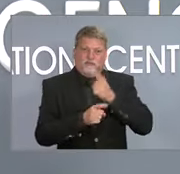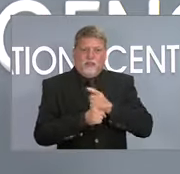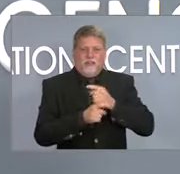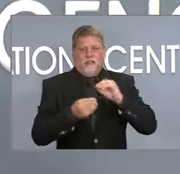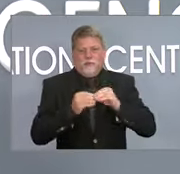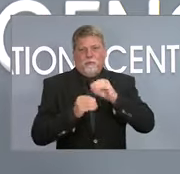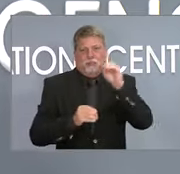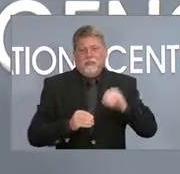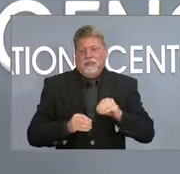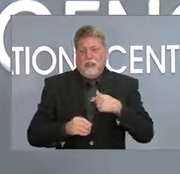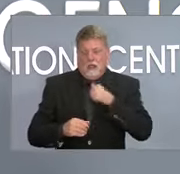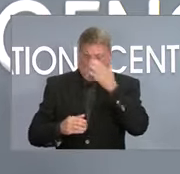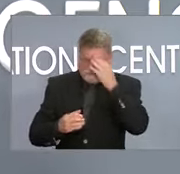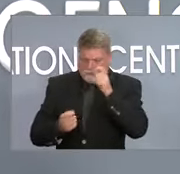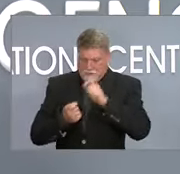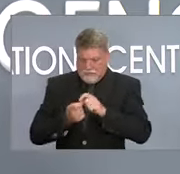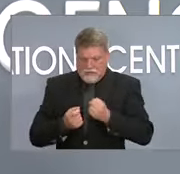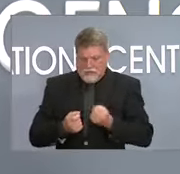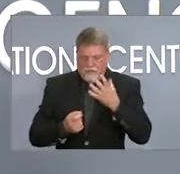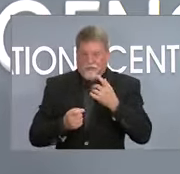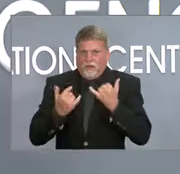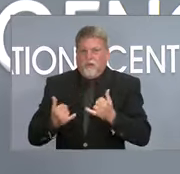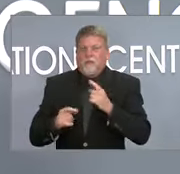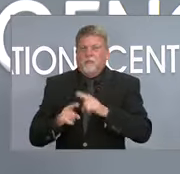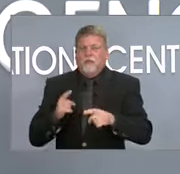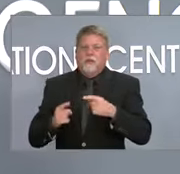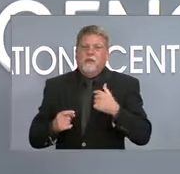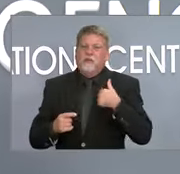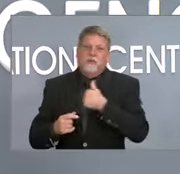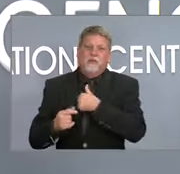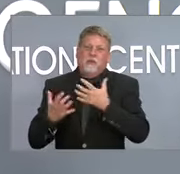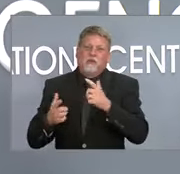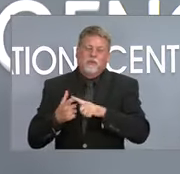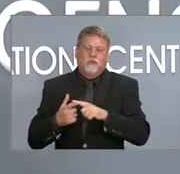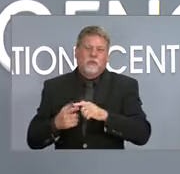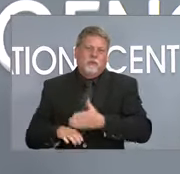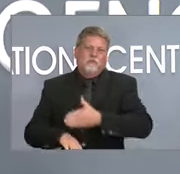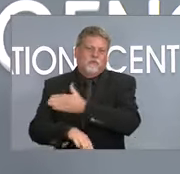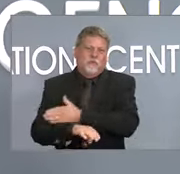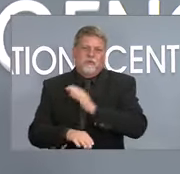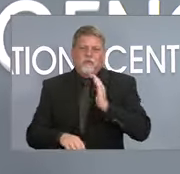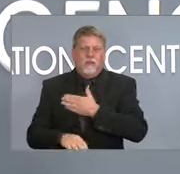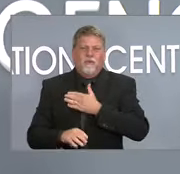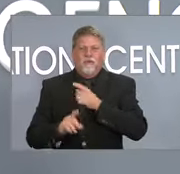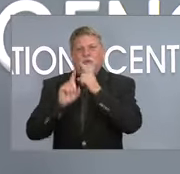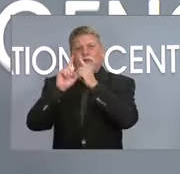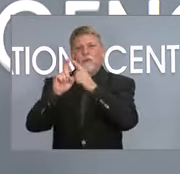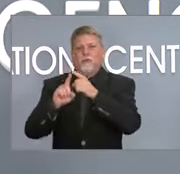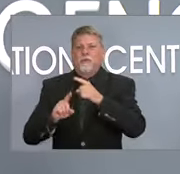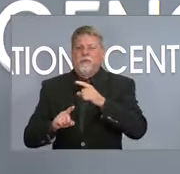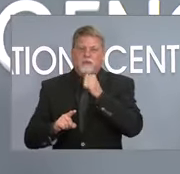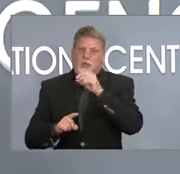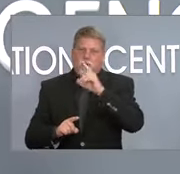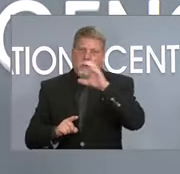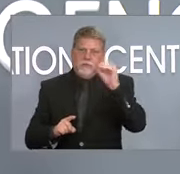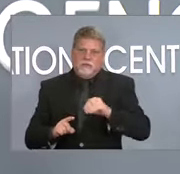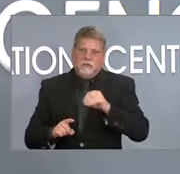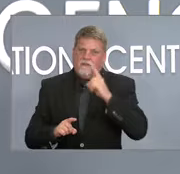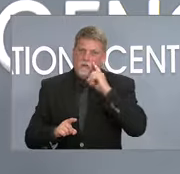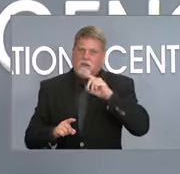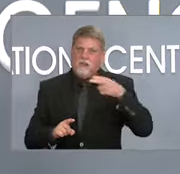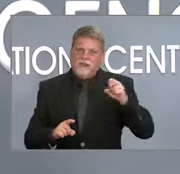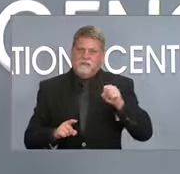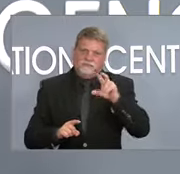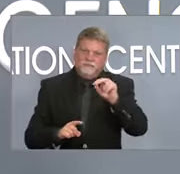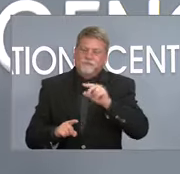I do know, you know, we always want to do better in terms of getting everyone vaccinated. So we're not at 100% for my entire department, but